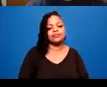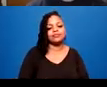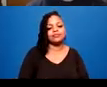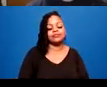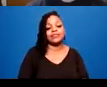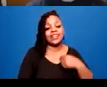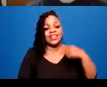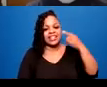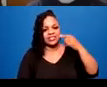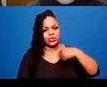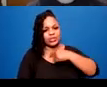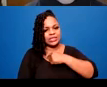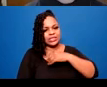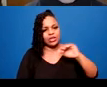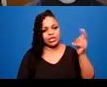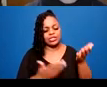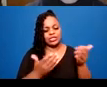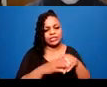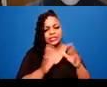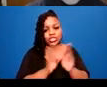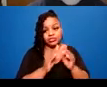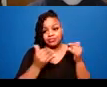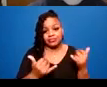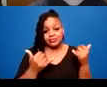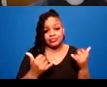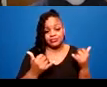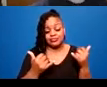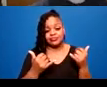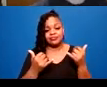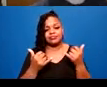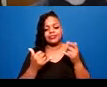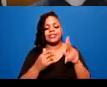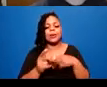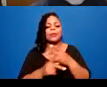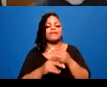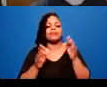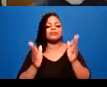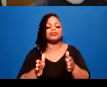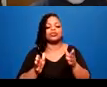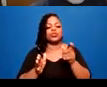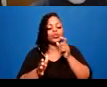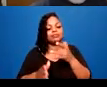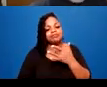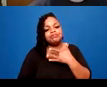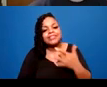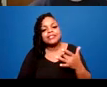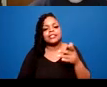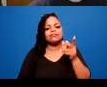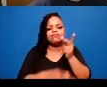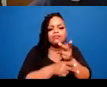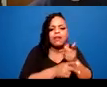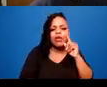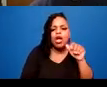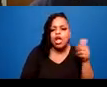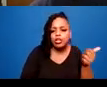probably people geared towards caring for others quite a lot. And that is a beautiful thing to preserve. Sometimes